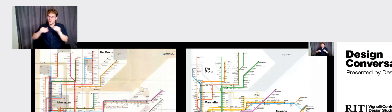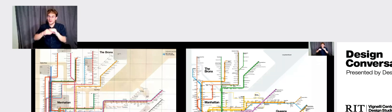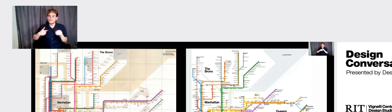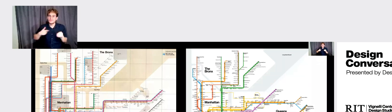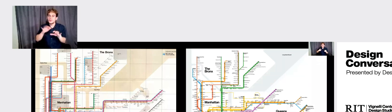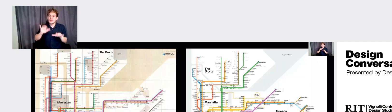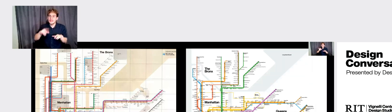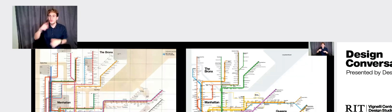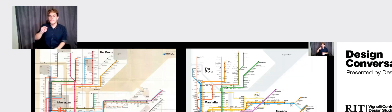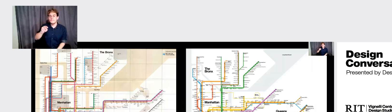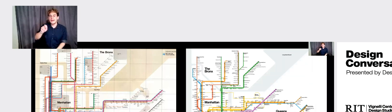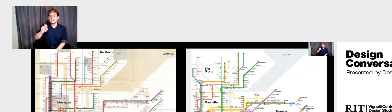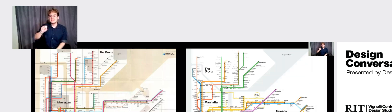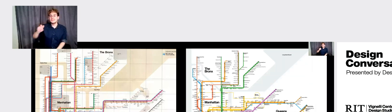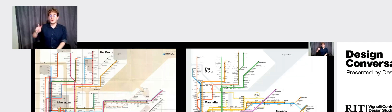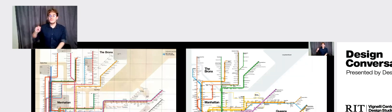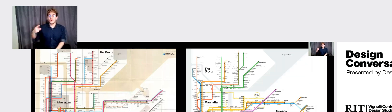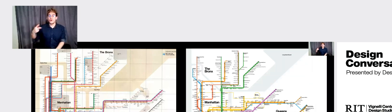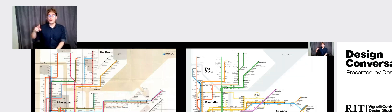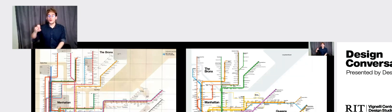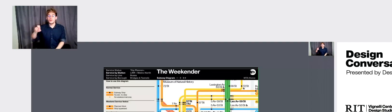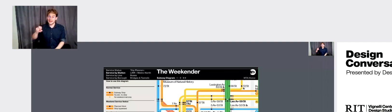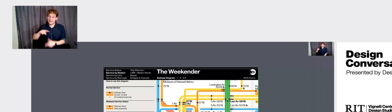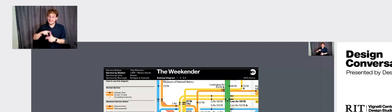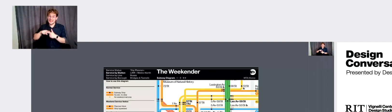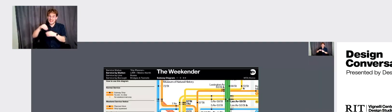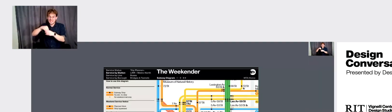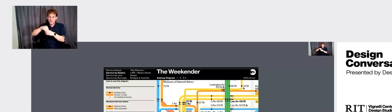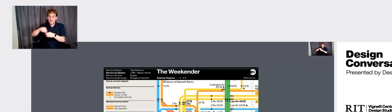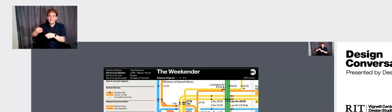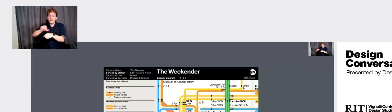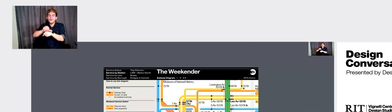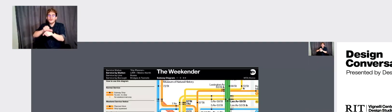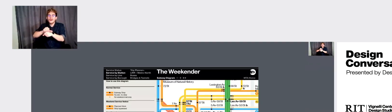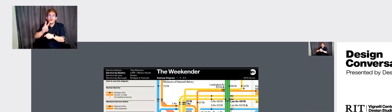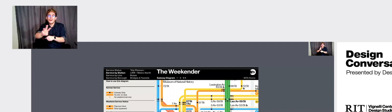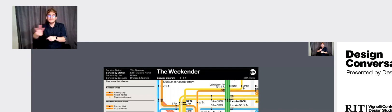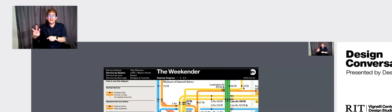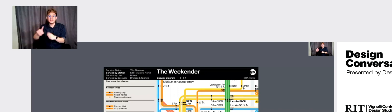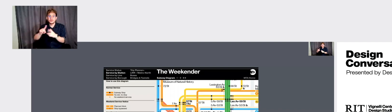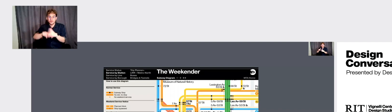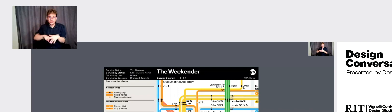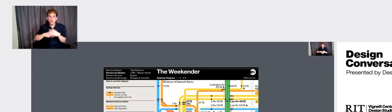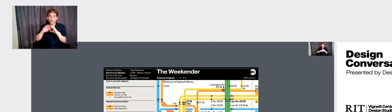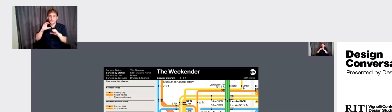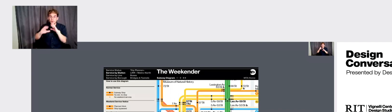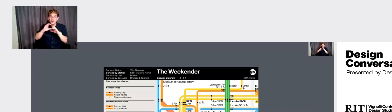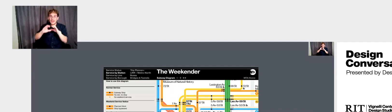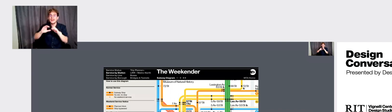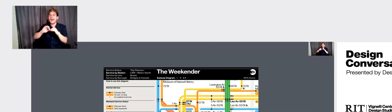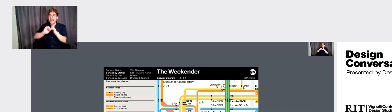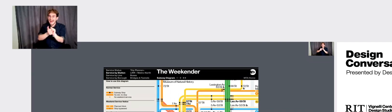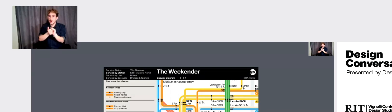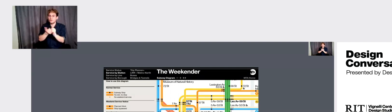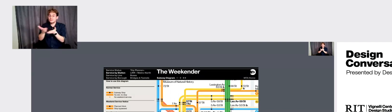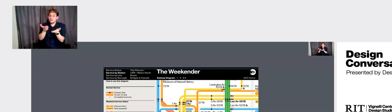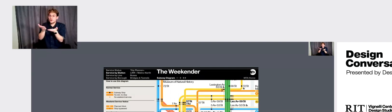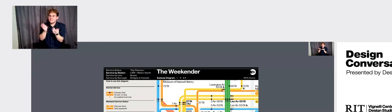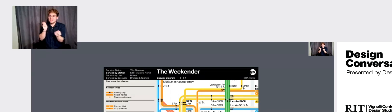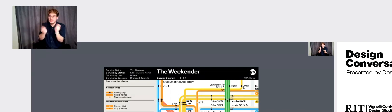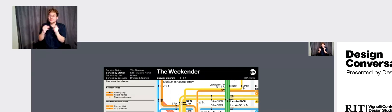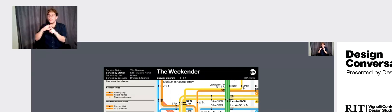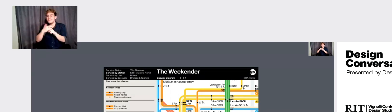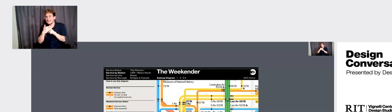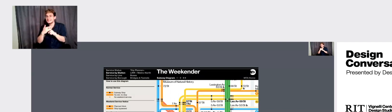for Men's Vogue and then the MTA internally, they were working on a website to actually start communicating the change of service that, you know,